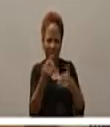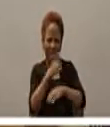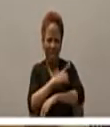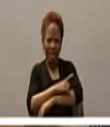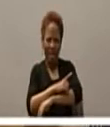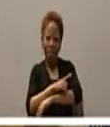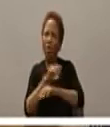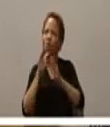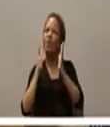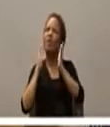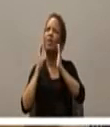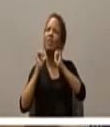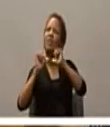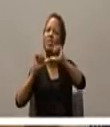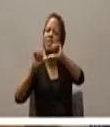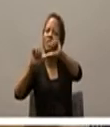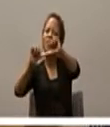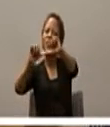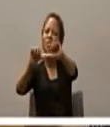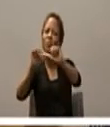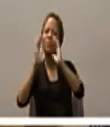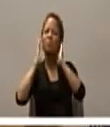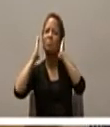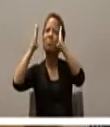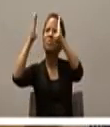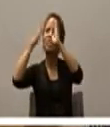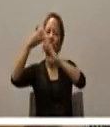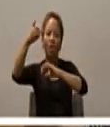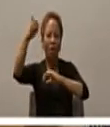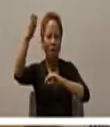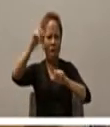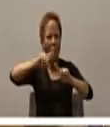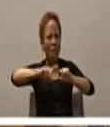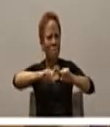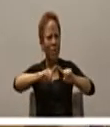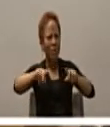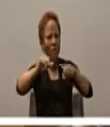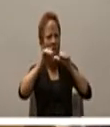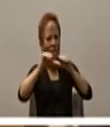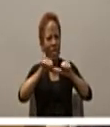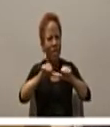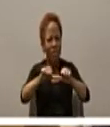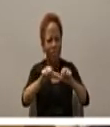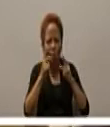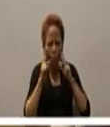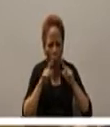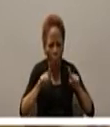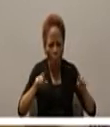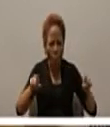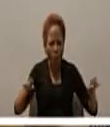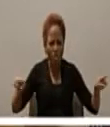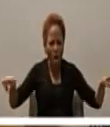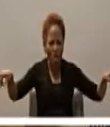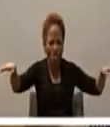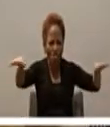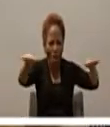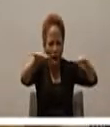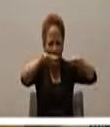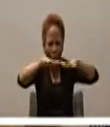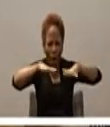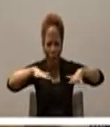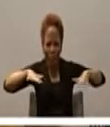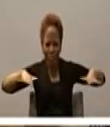is our journey this is our faith this is what we are working towards let's continue to look outside and around as well